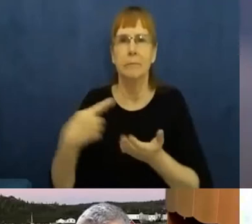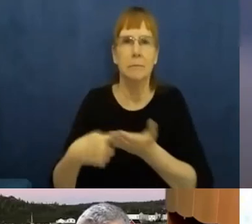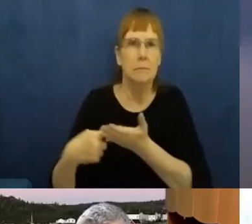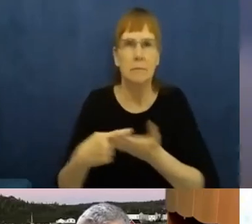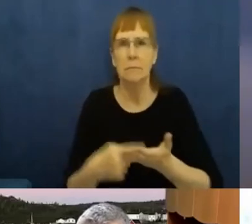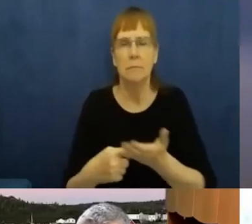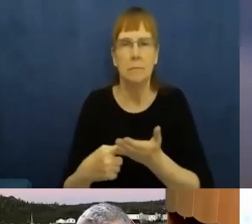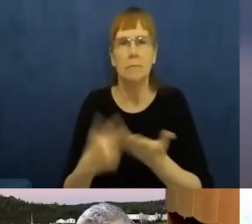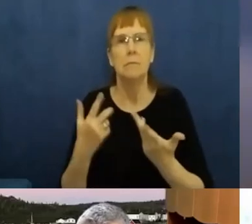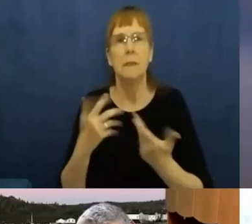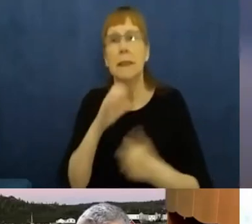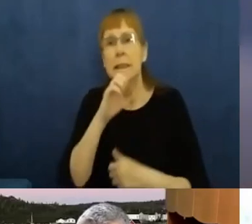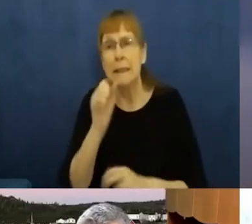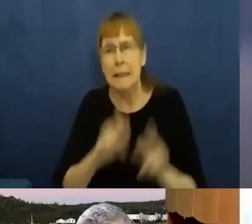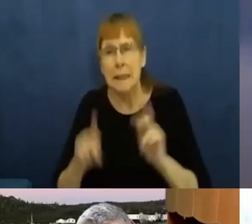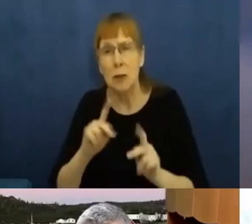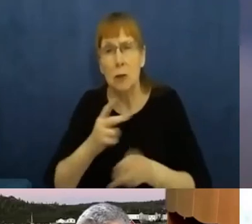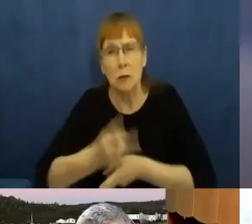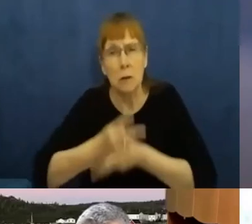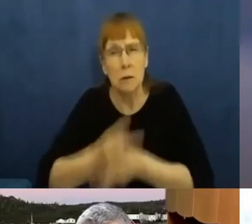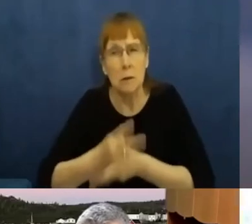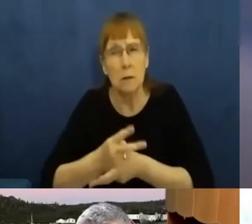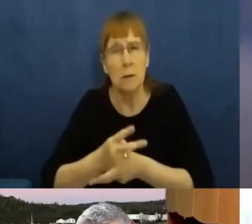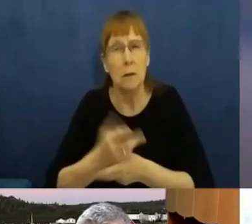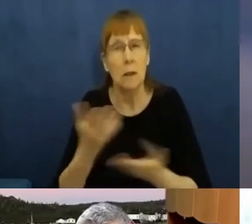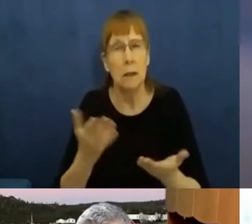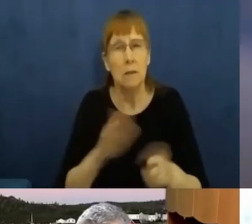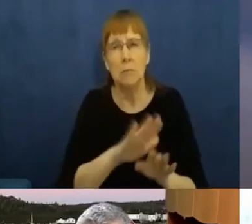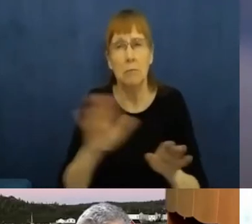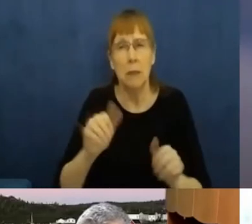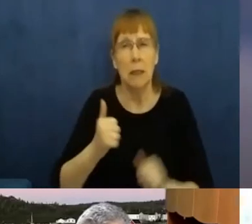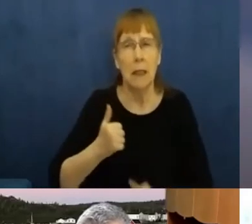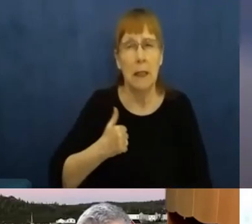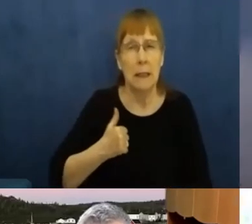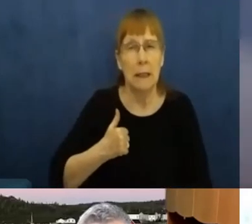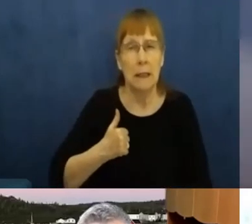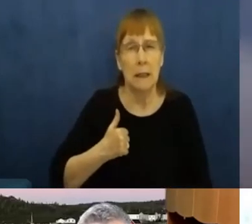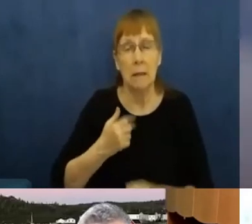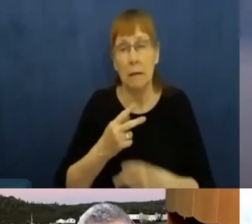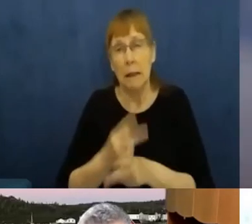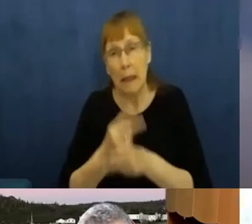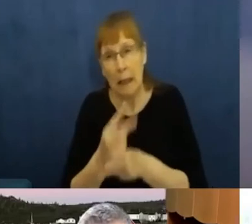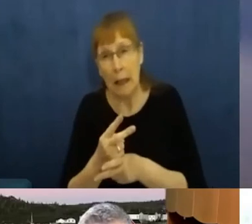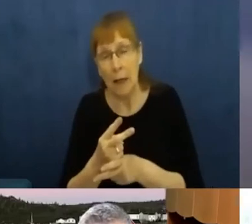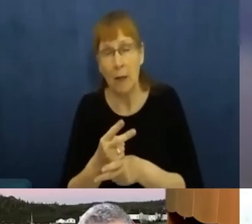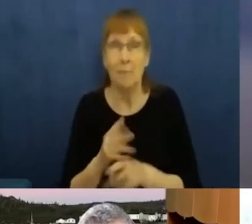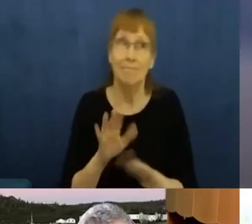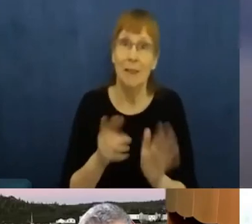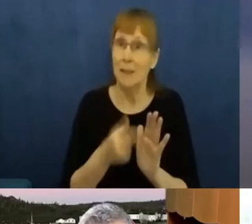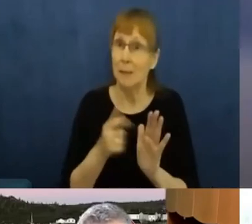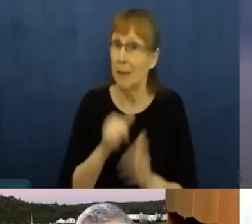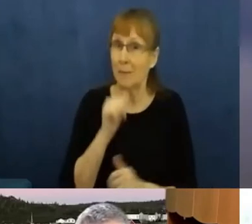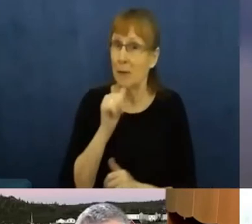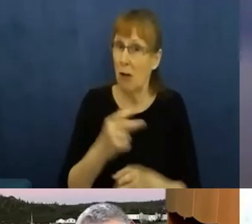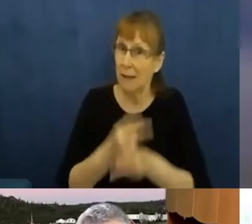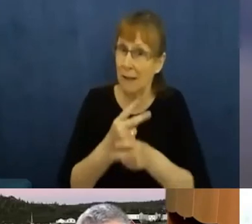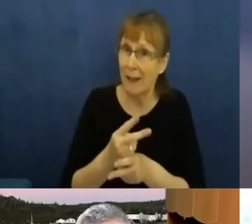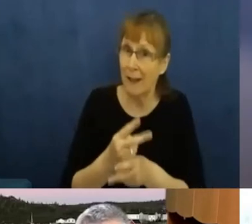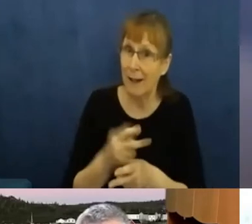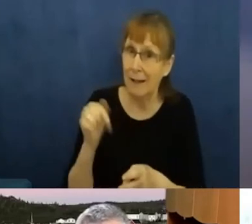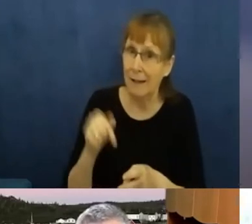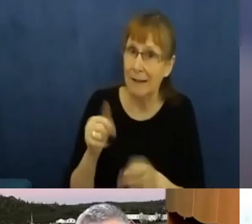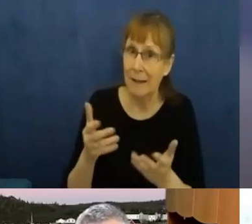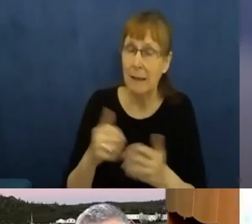seniors in the Canadian society are cared for, or maybe not cared for at times. And yet we saw in